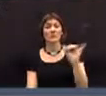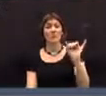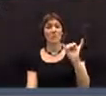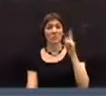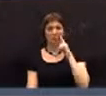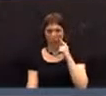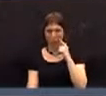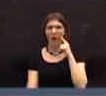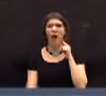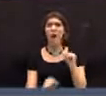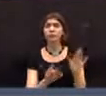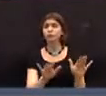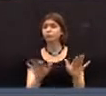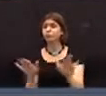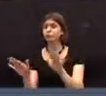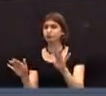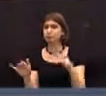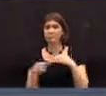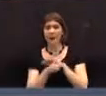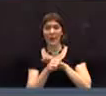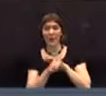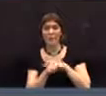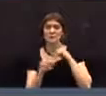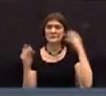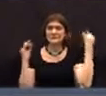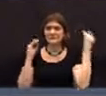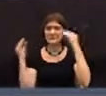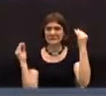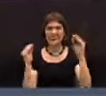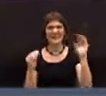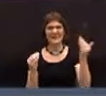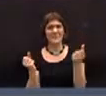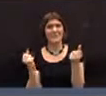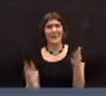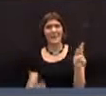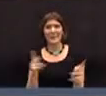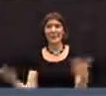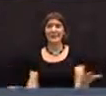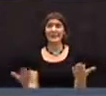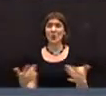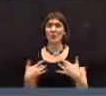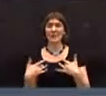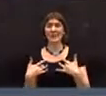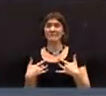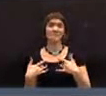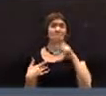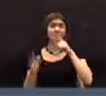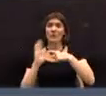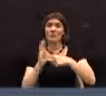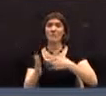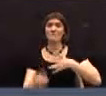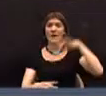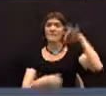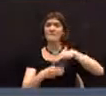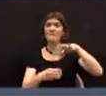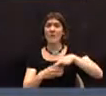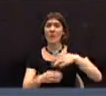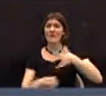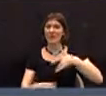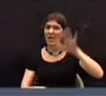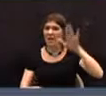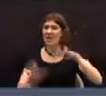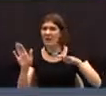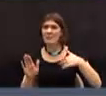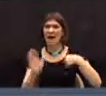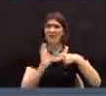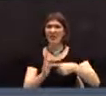perceived in our discussions and controversy that many residents do not feel represented by our representative town